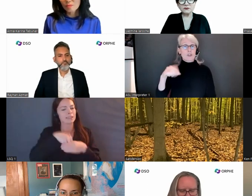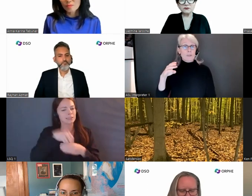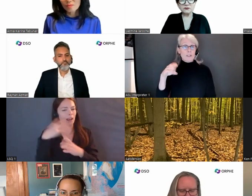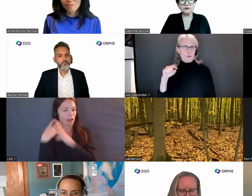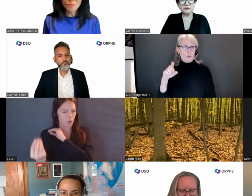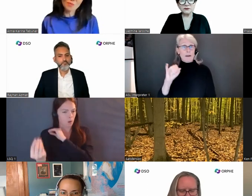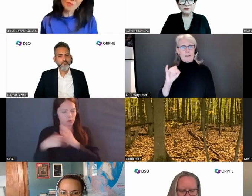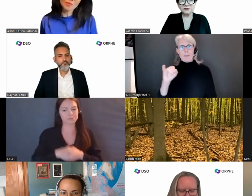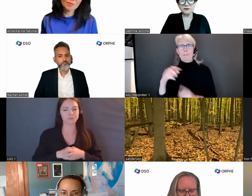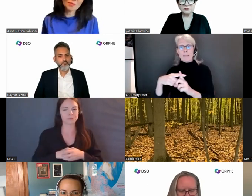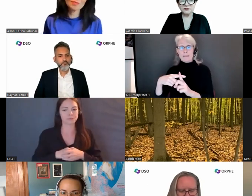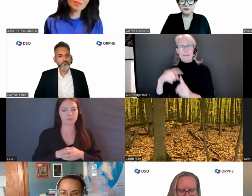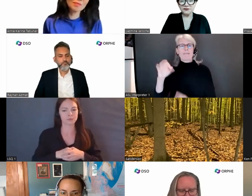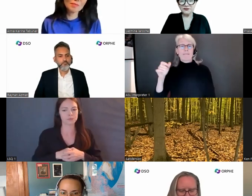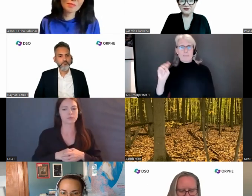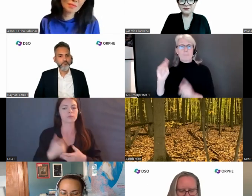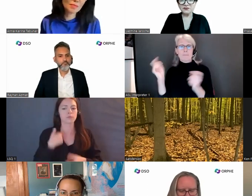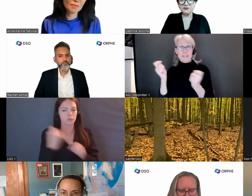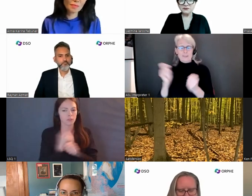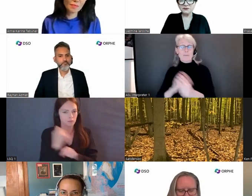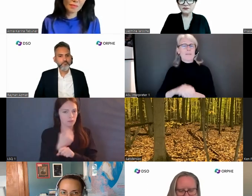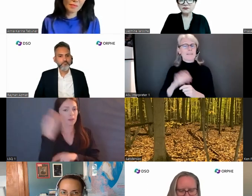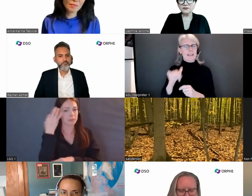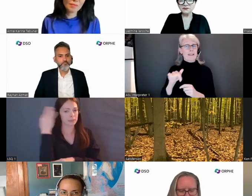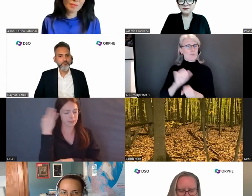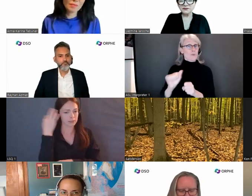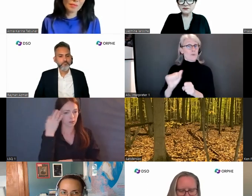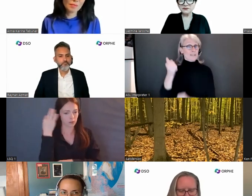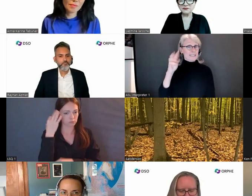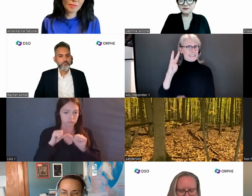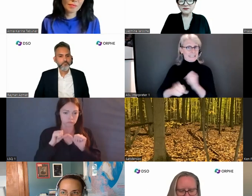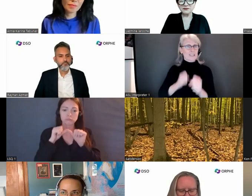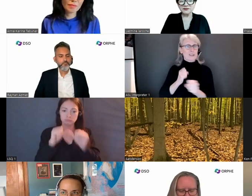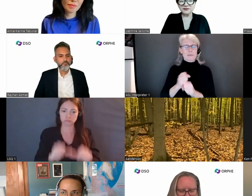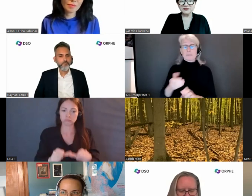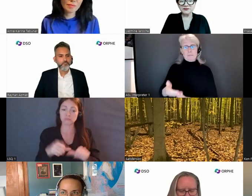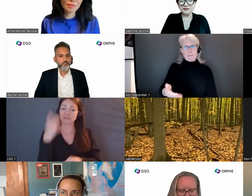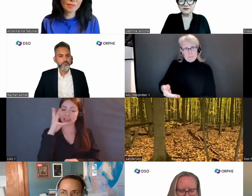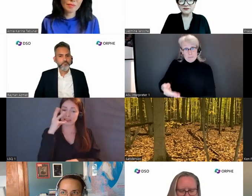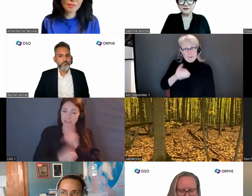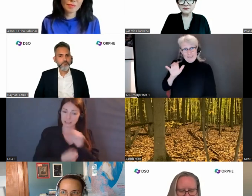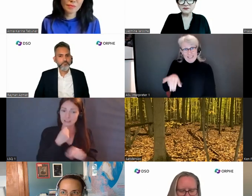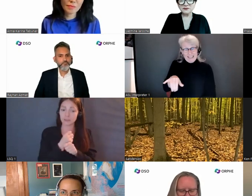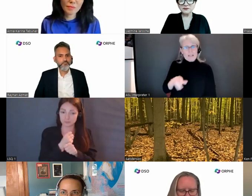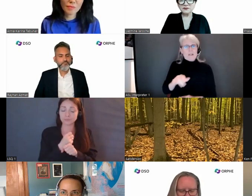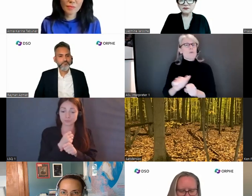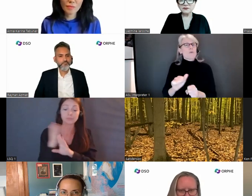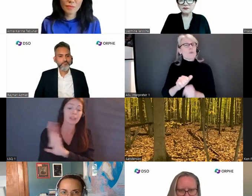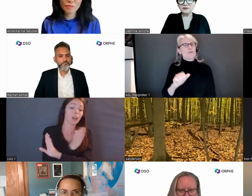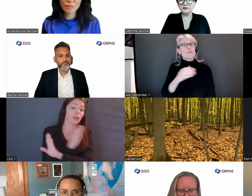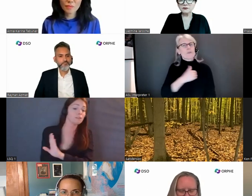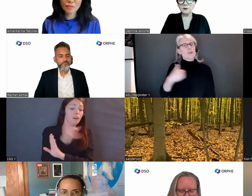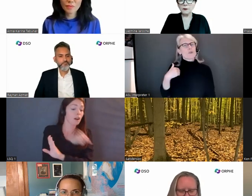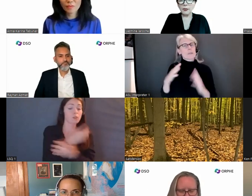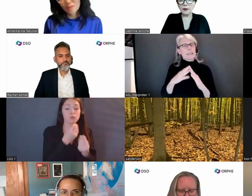plus film festival. I was with them for 16 years. And previous to that, I was working with the city of Toronto in the